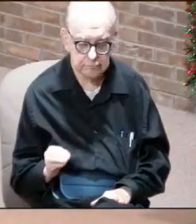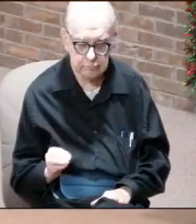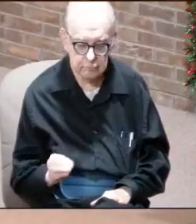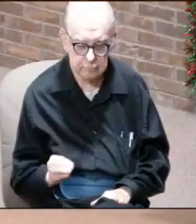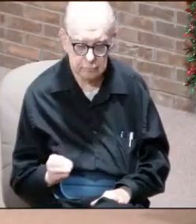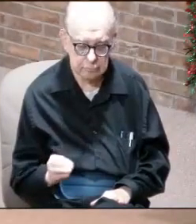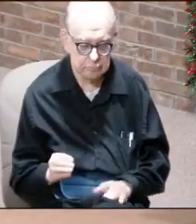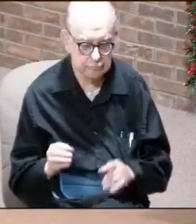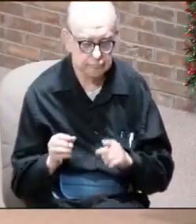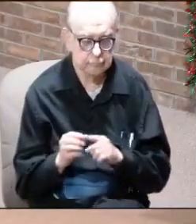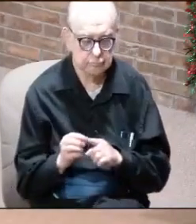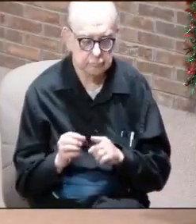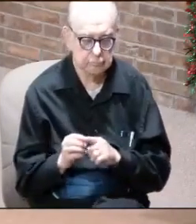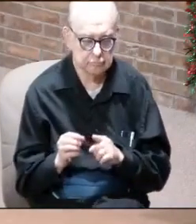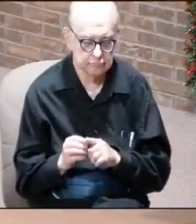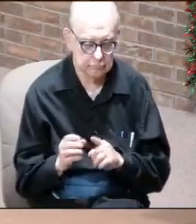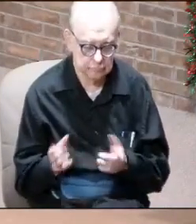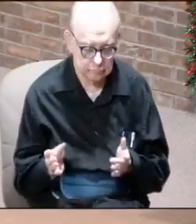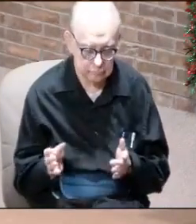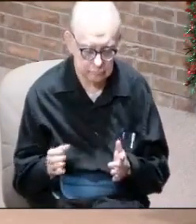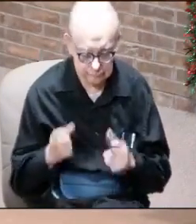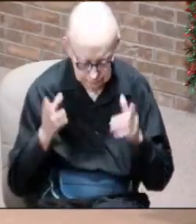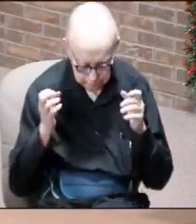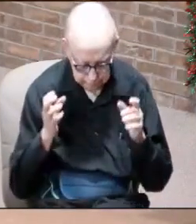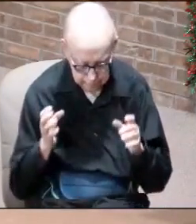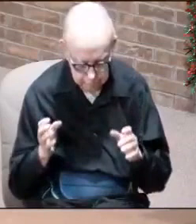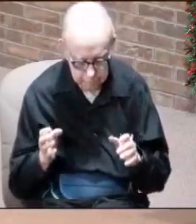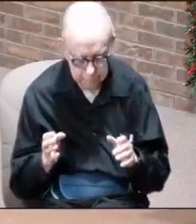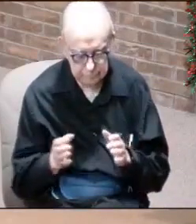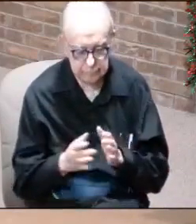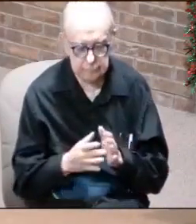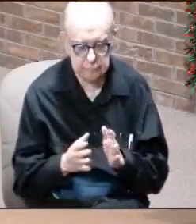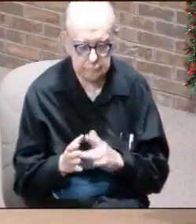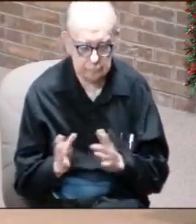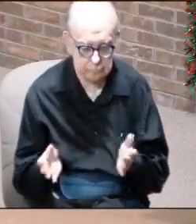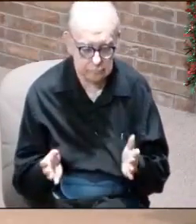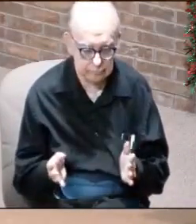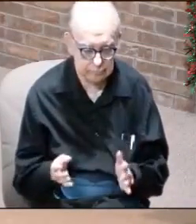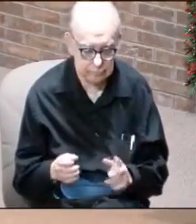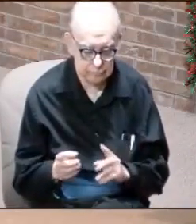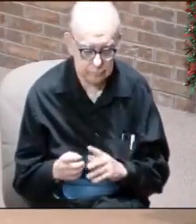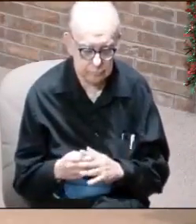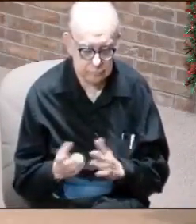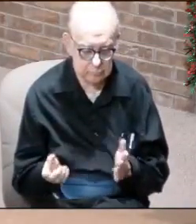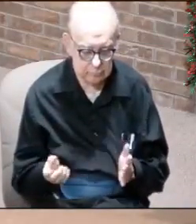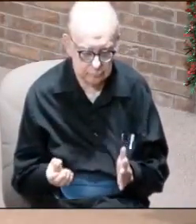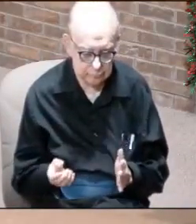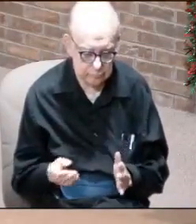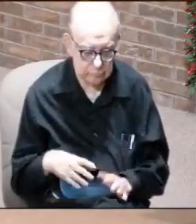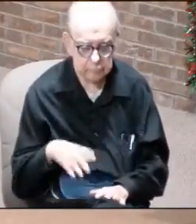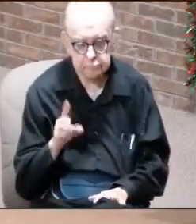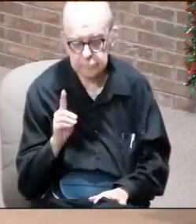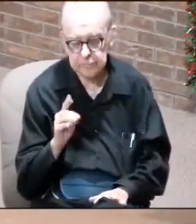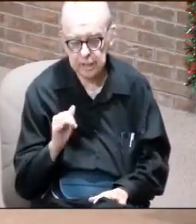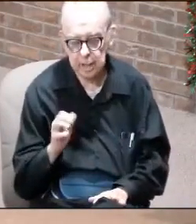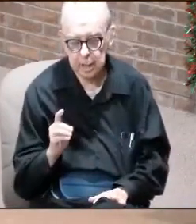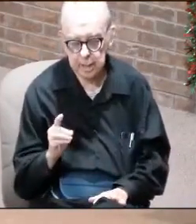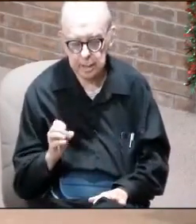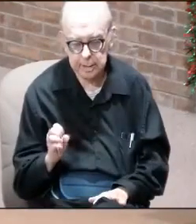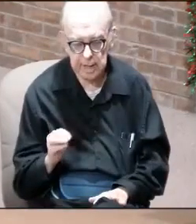The word for the crown of Jesus in the Greek, in the original language, is called a diadem.